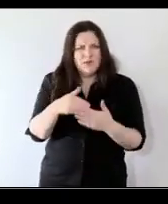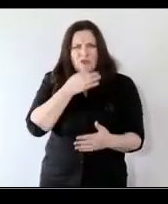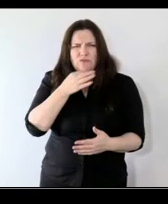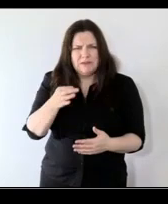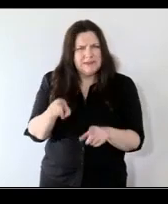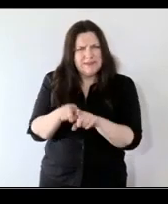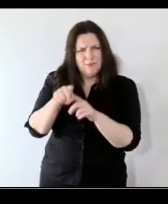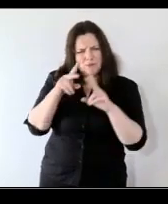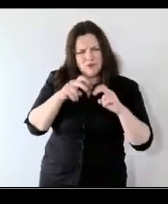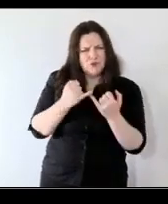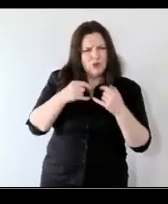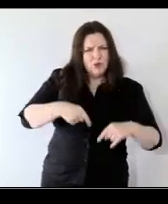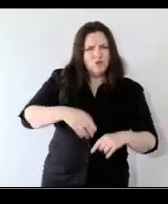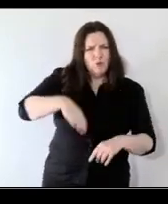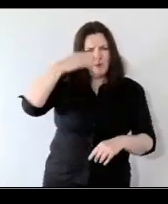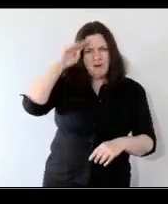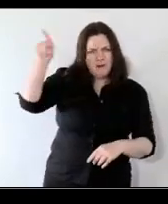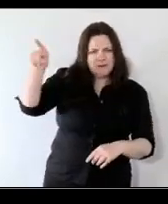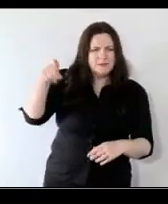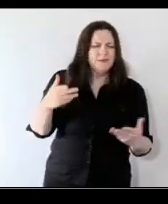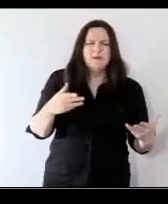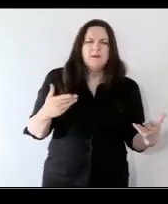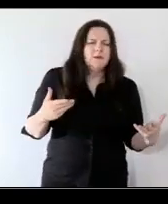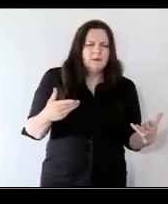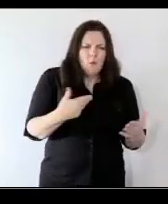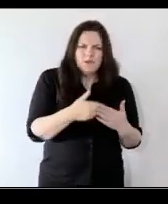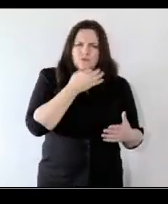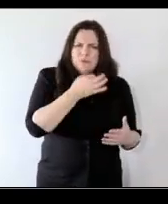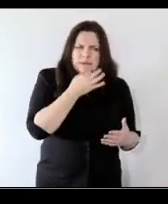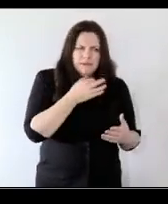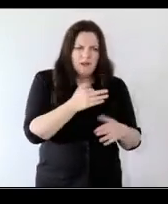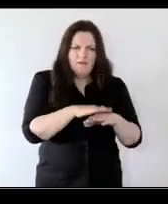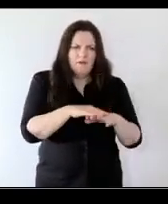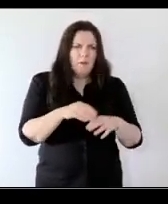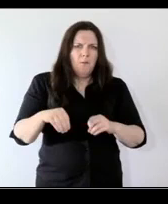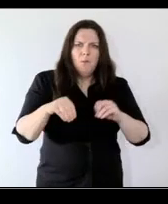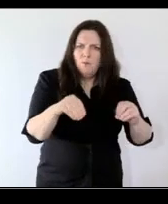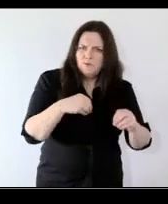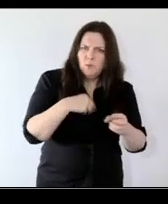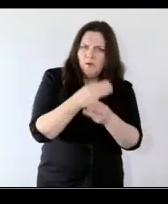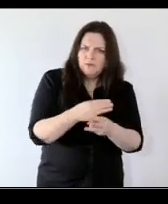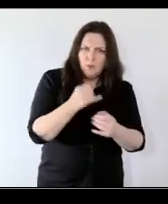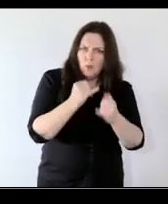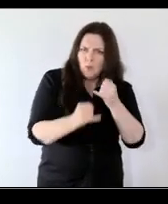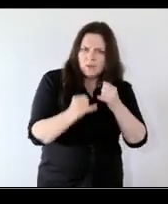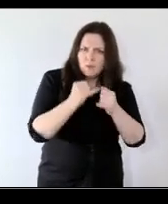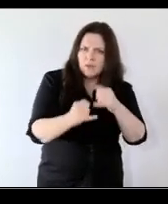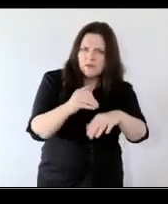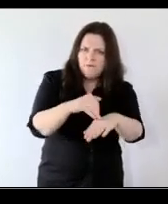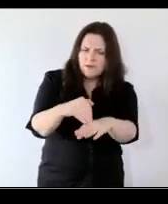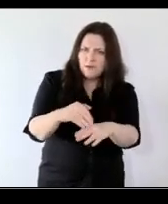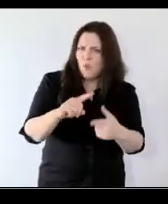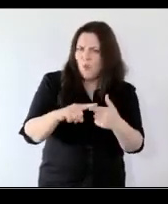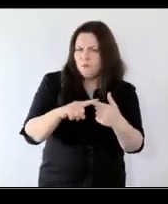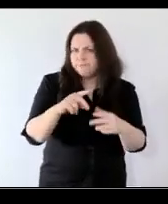people avoid difficult outcomes what opposes greater risks of moving into poverty and poor outcomes and